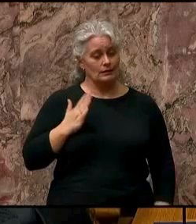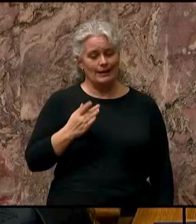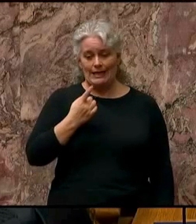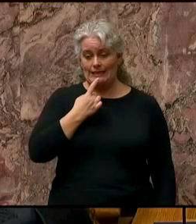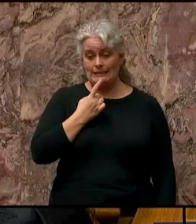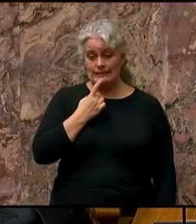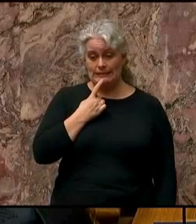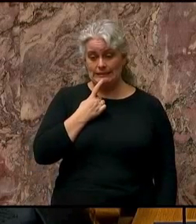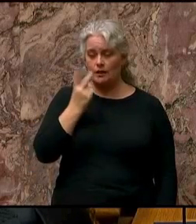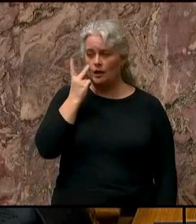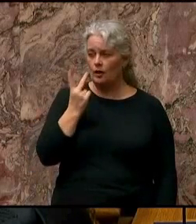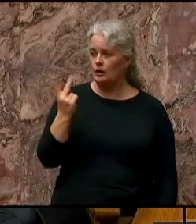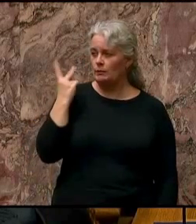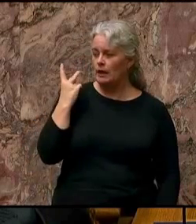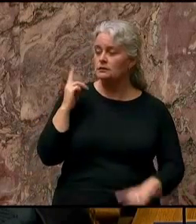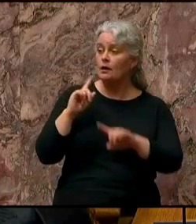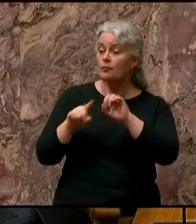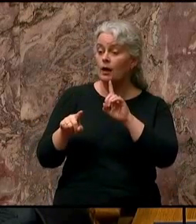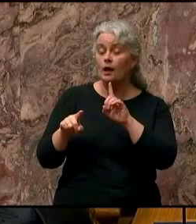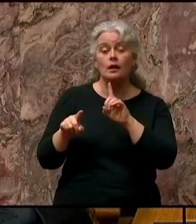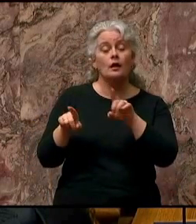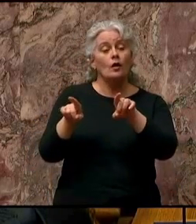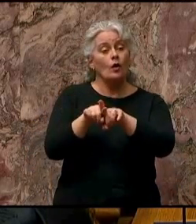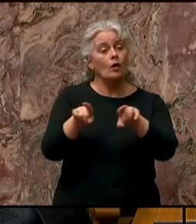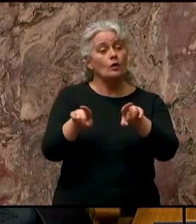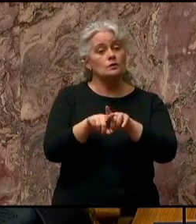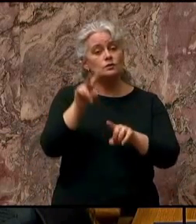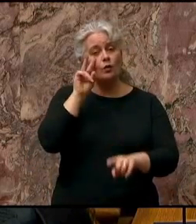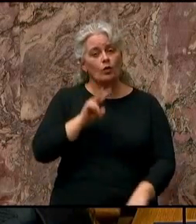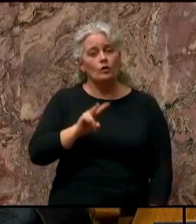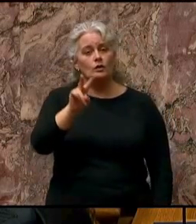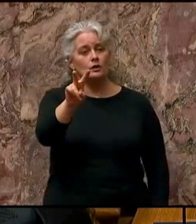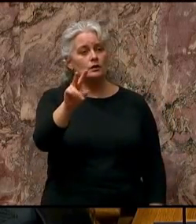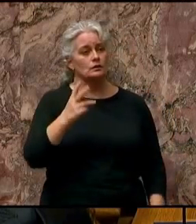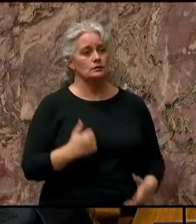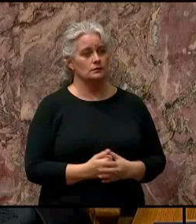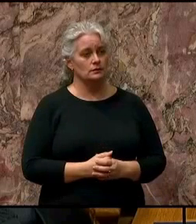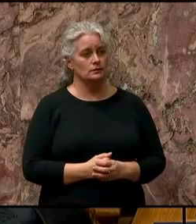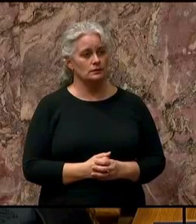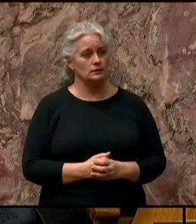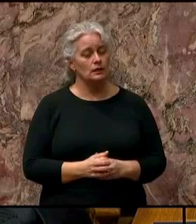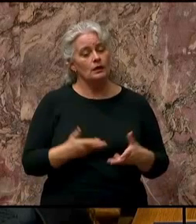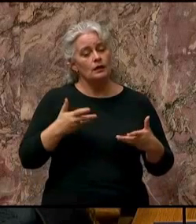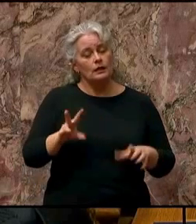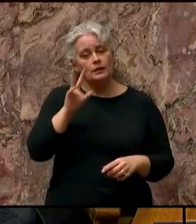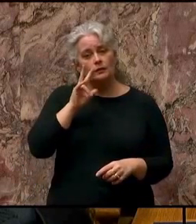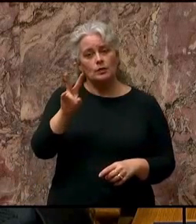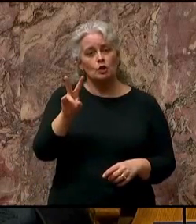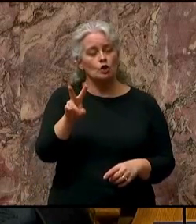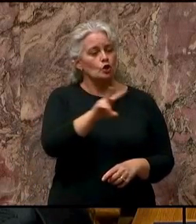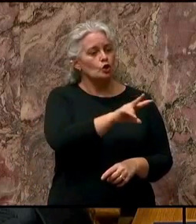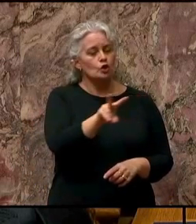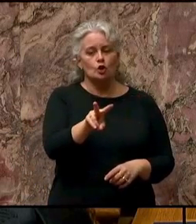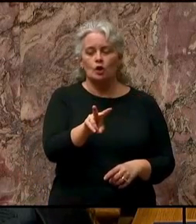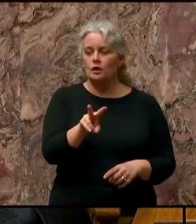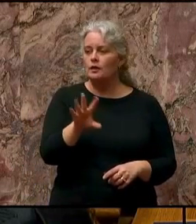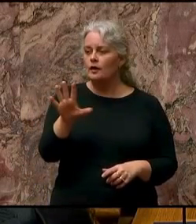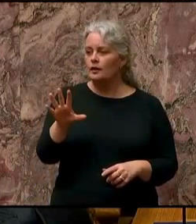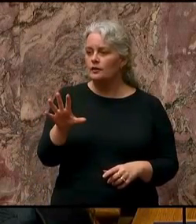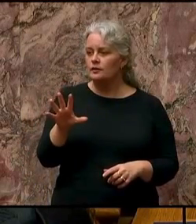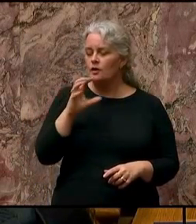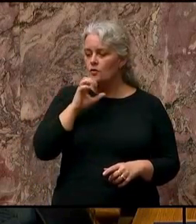Let them look to the past, but let them also look to the future. Let them look to the land of their ancestors,